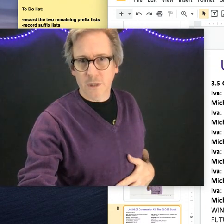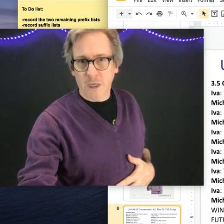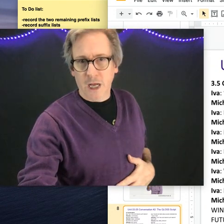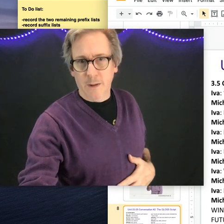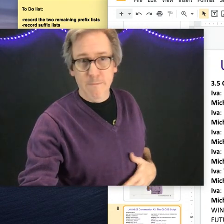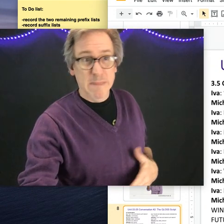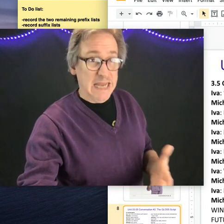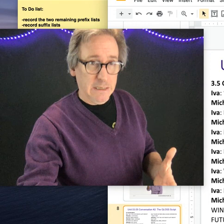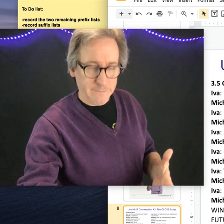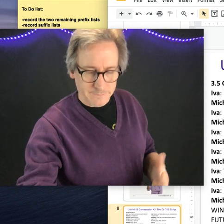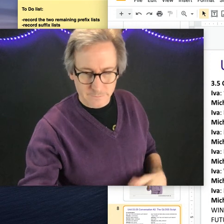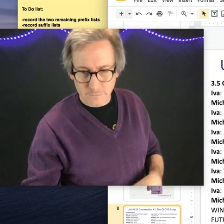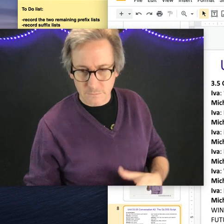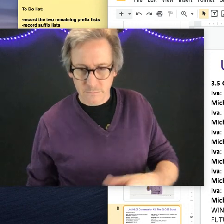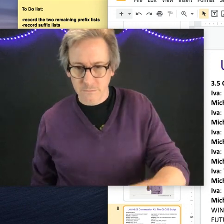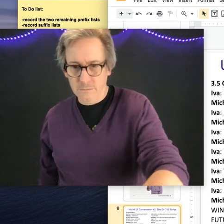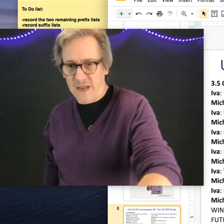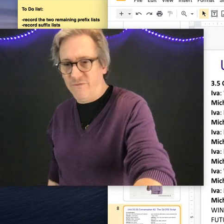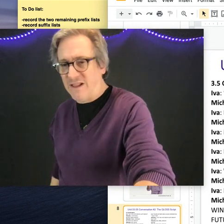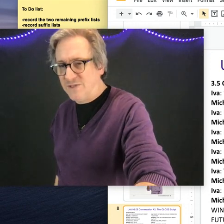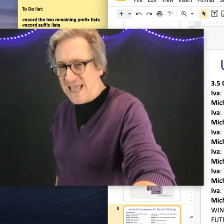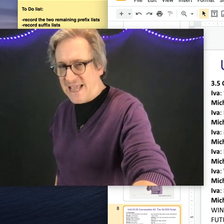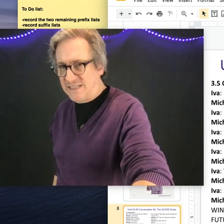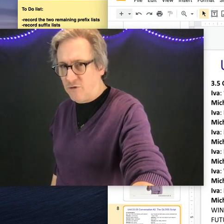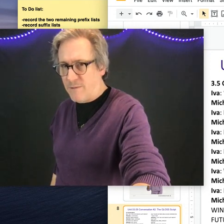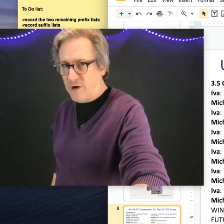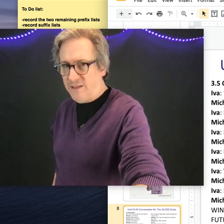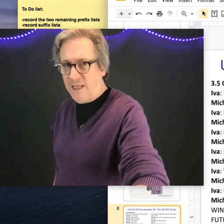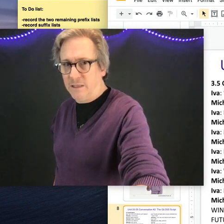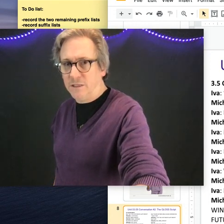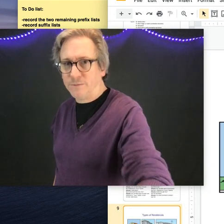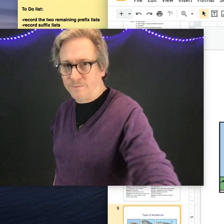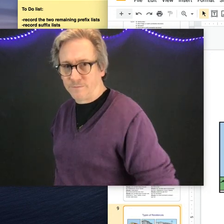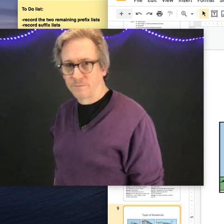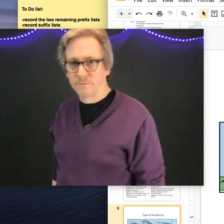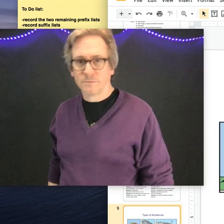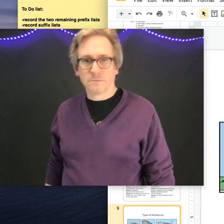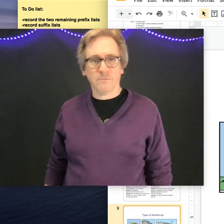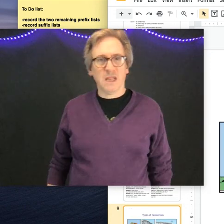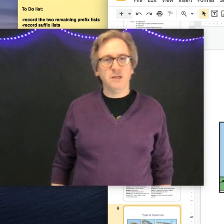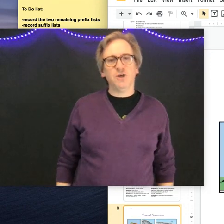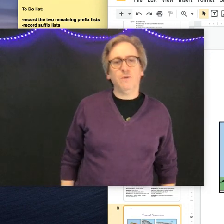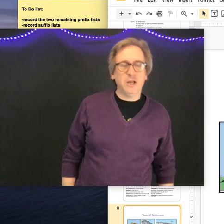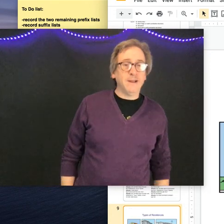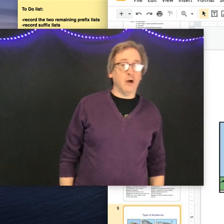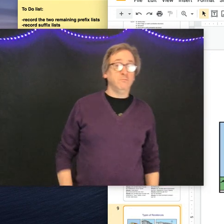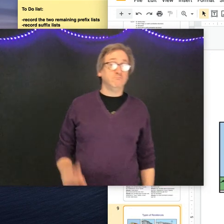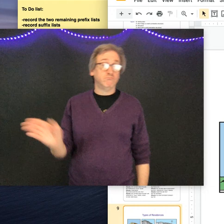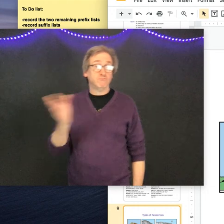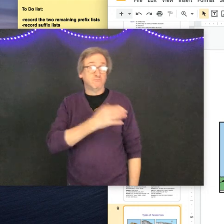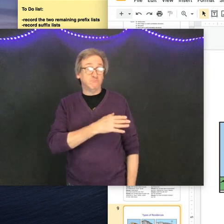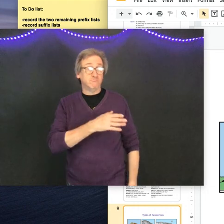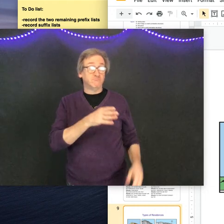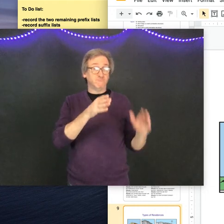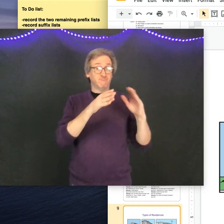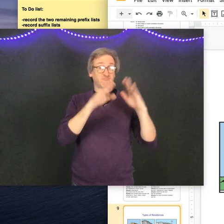meaning and follows the ASL grammar, not the English. So here we go.